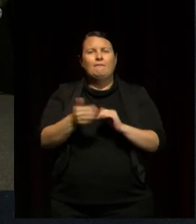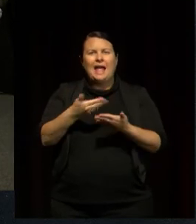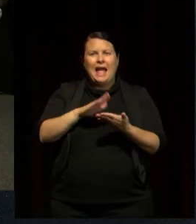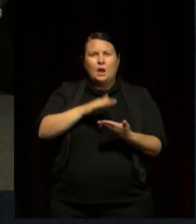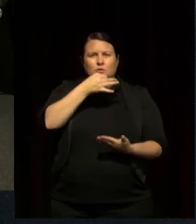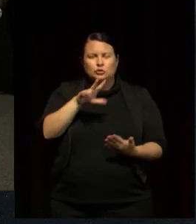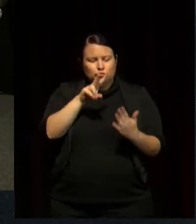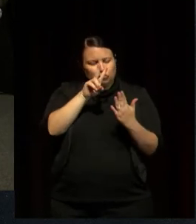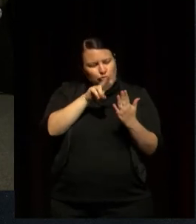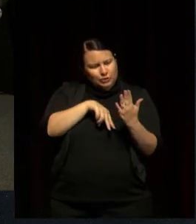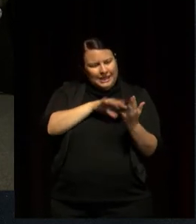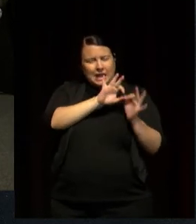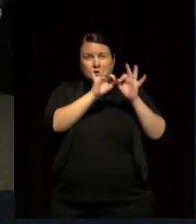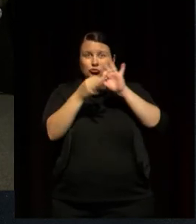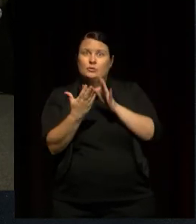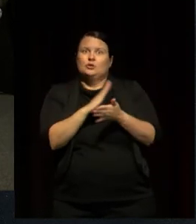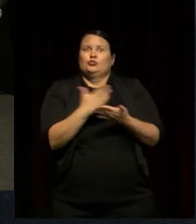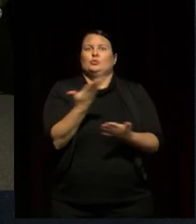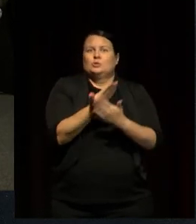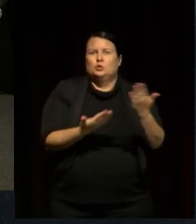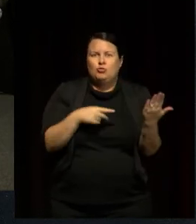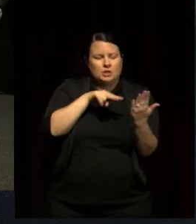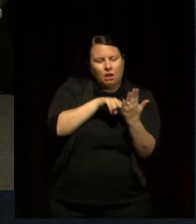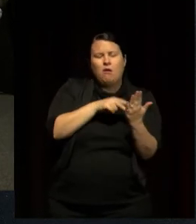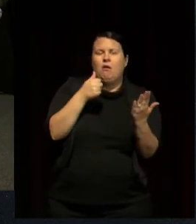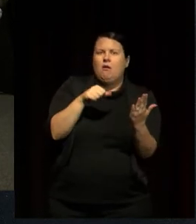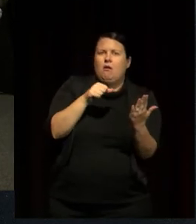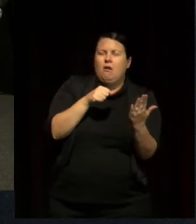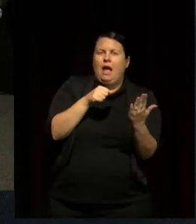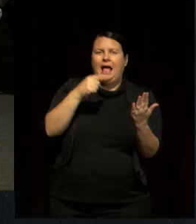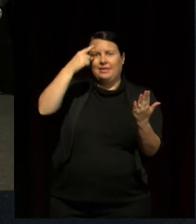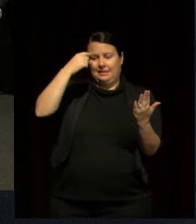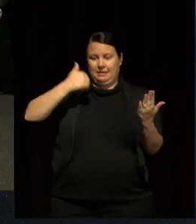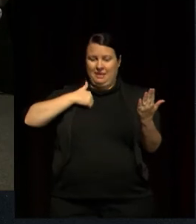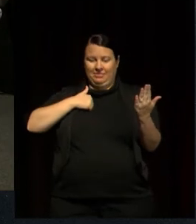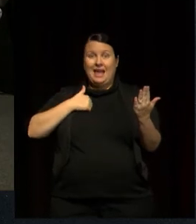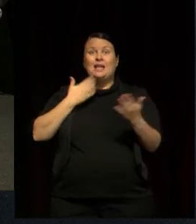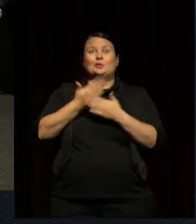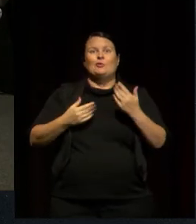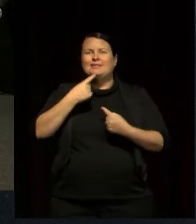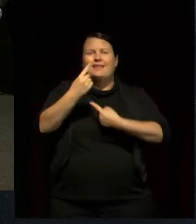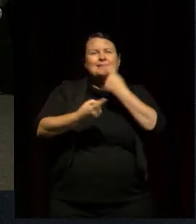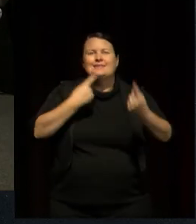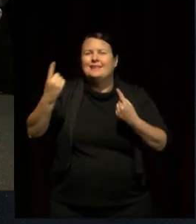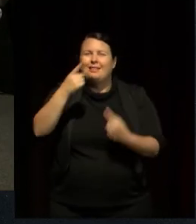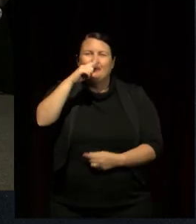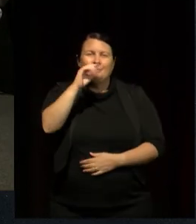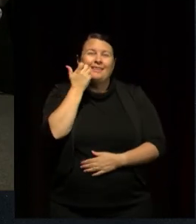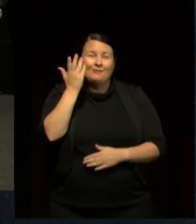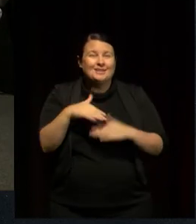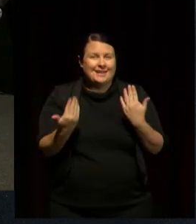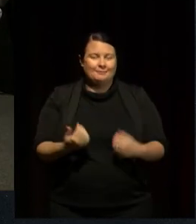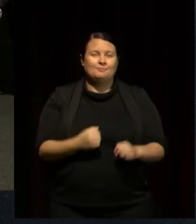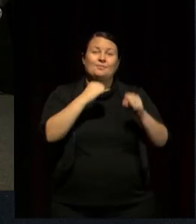interpret true stories and how children share aspects of their own life stories every day. And Gay